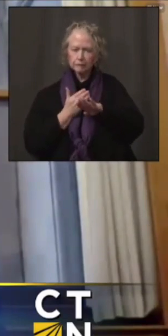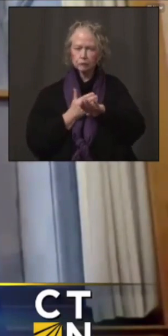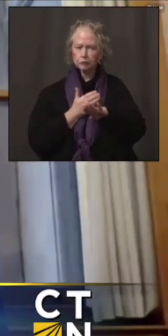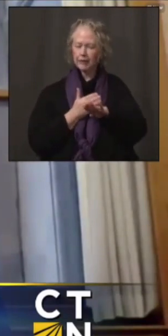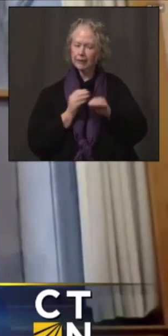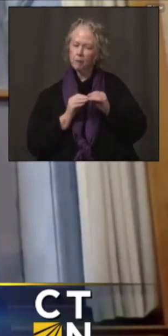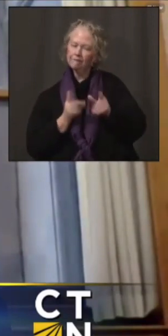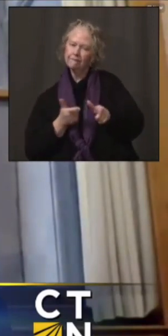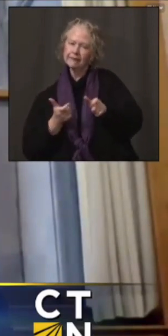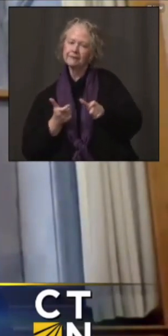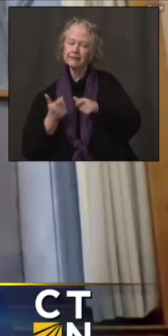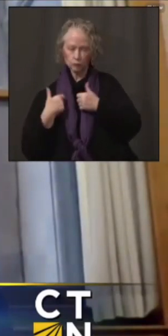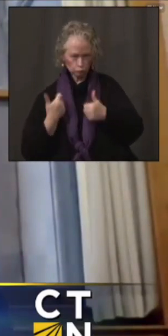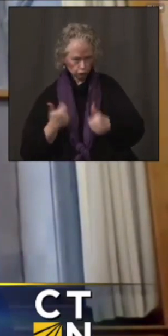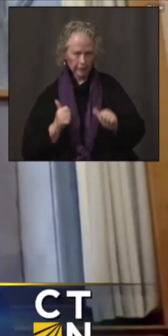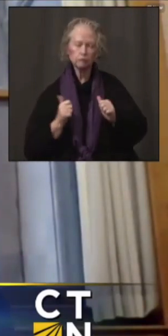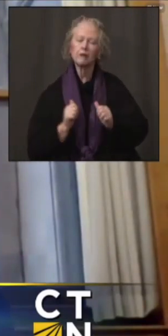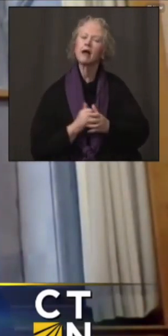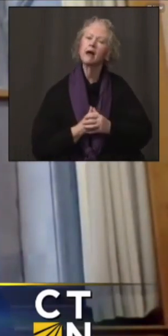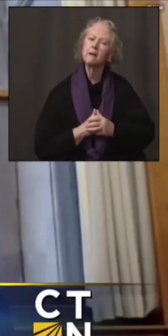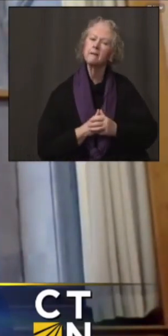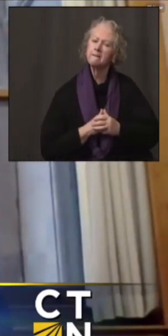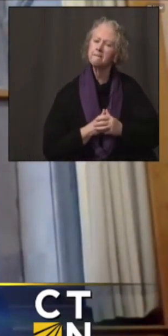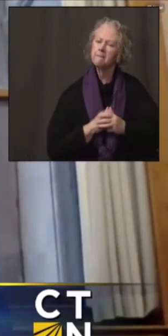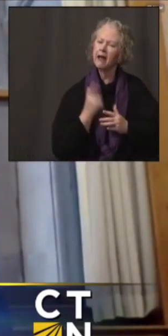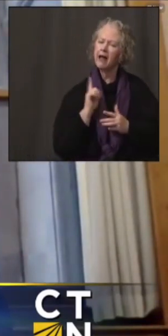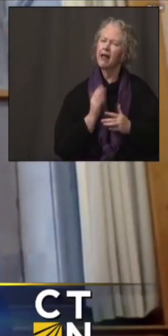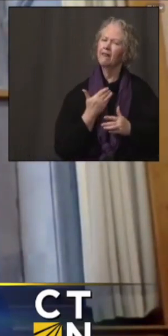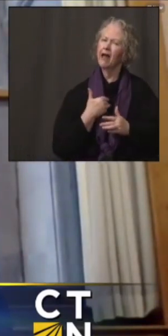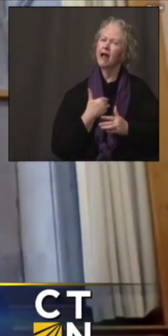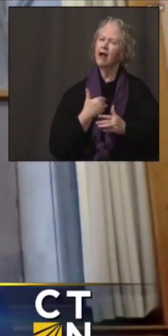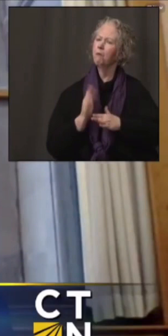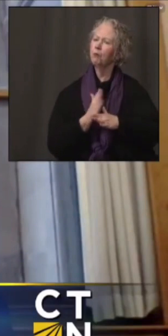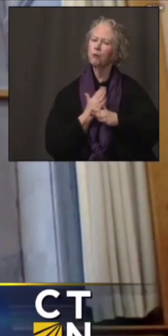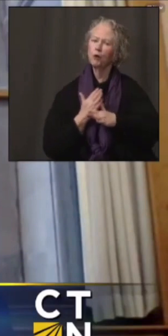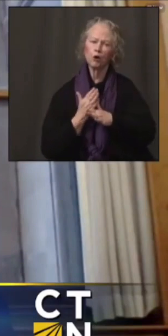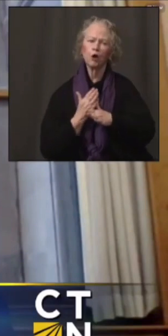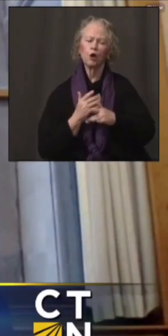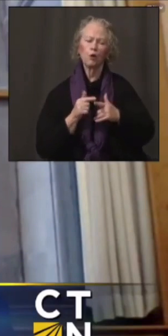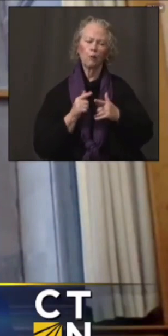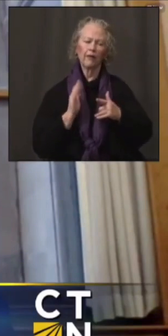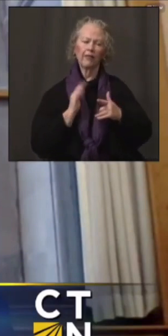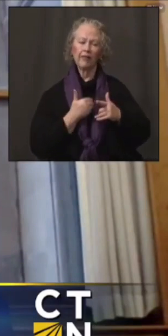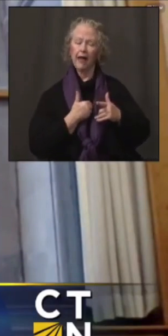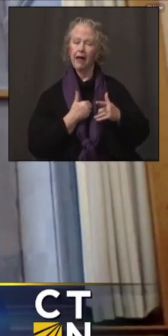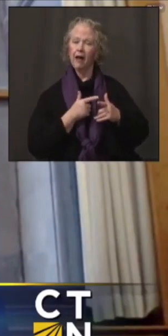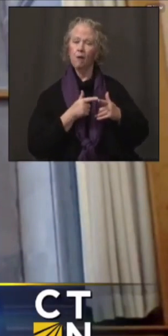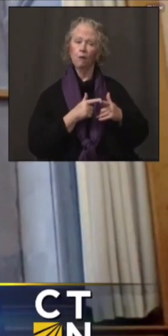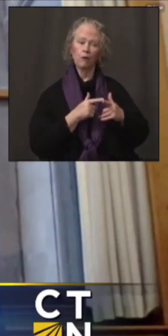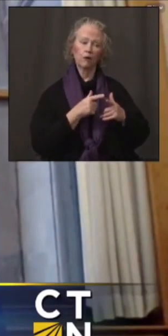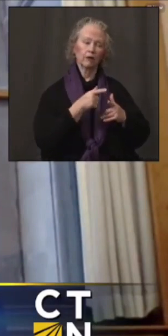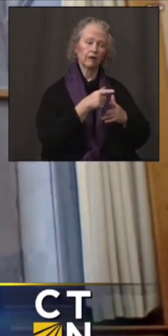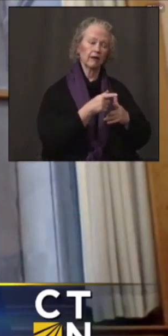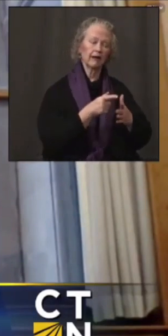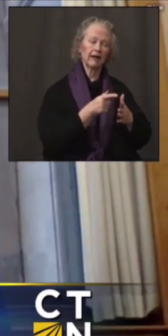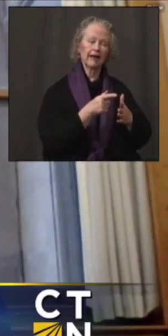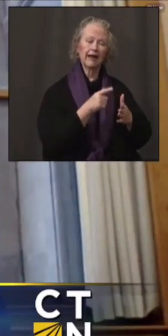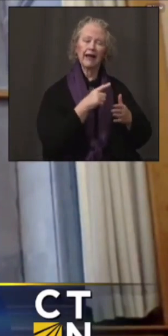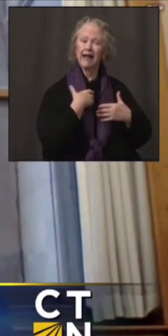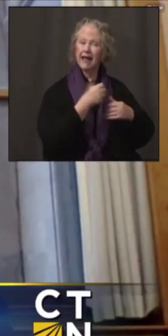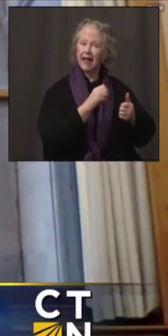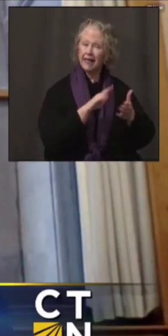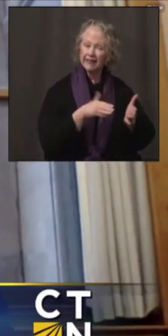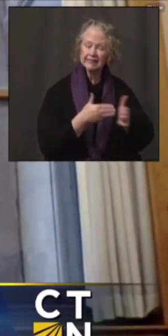faster. But, you know, I think the partnership between our provider community, the hospitals, the federally qualified health centers, our local health